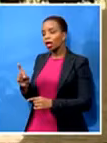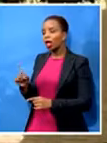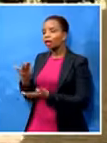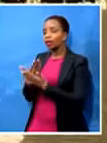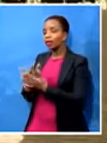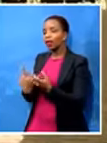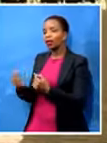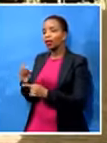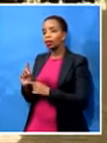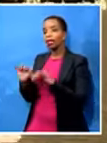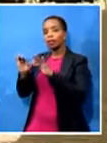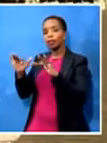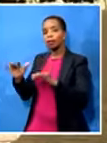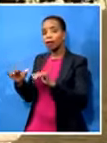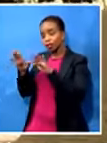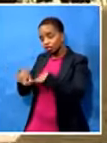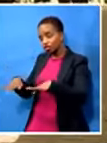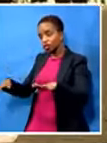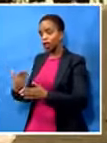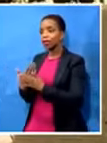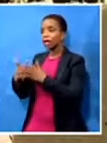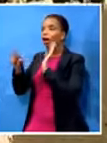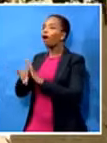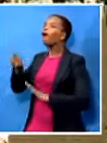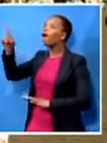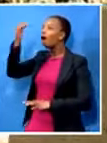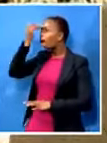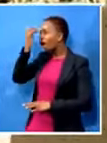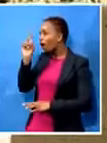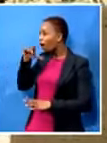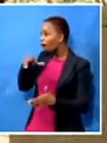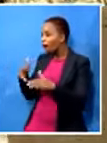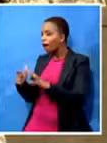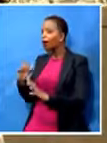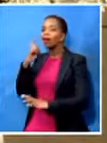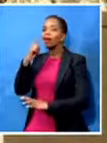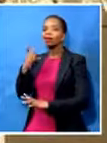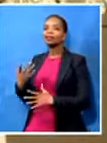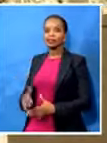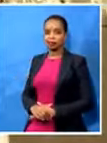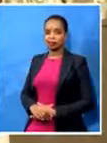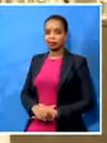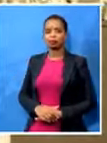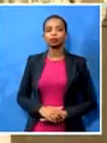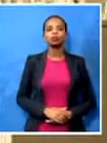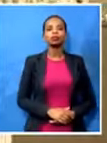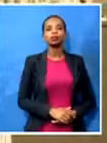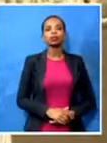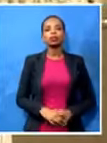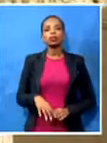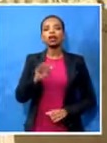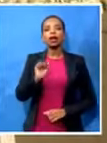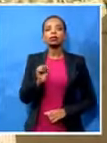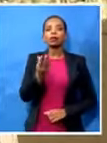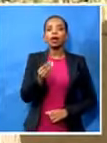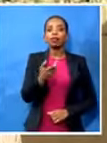can identify with these heroes. Yeah, to have the role models on board, joining hands with our project is amazing.